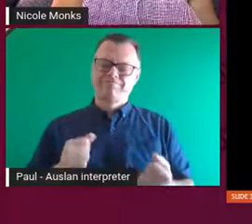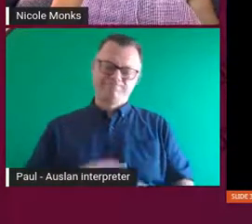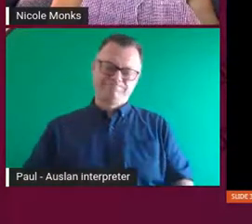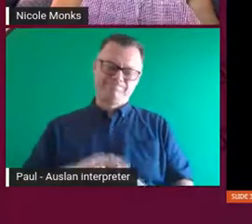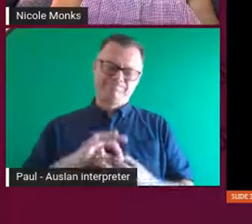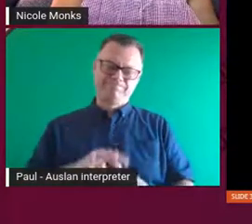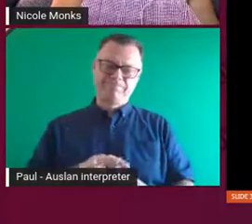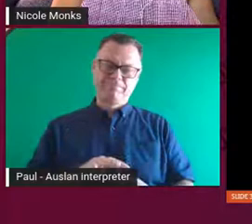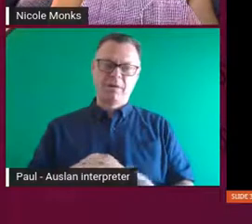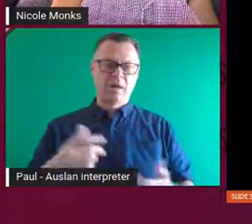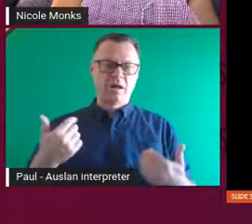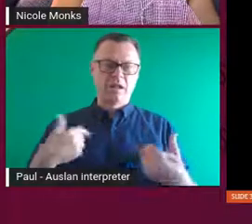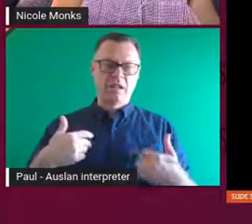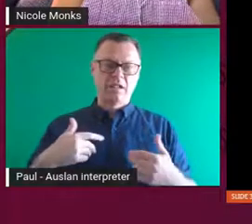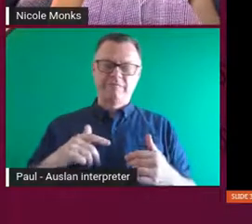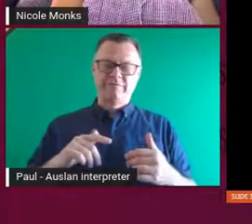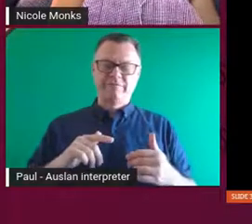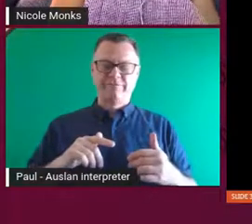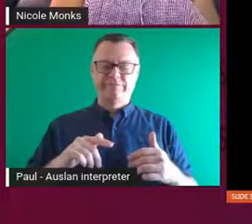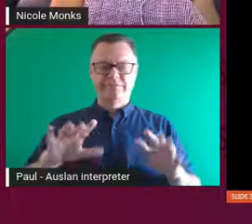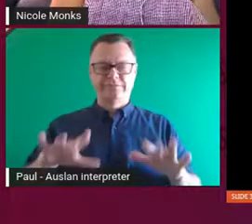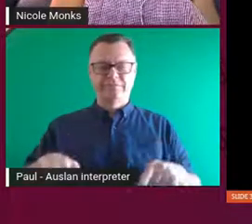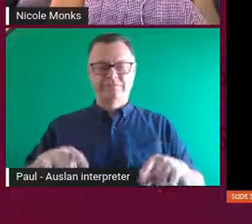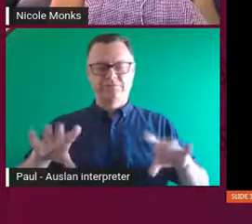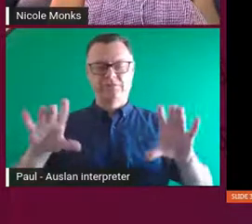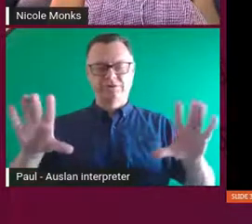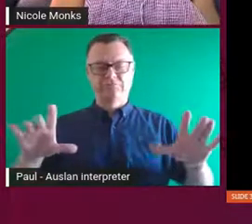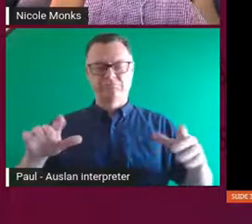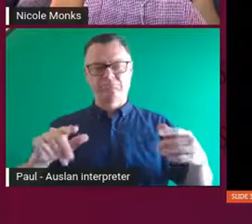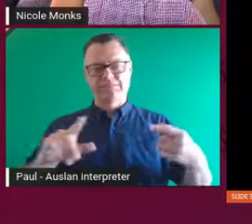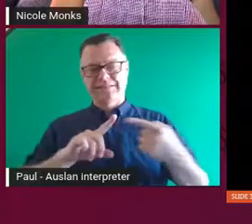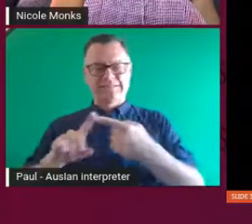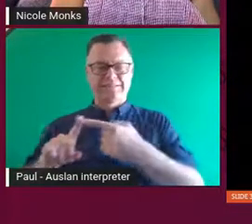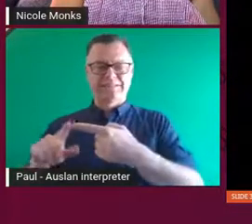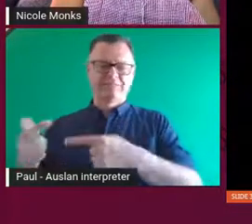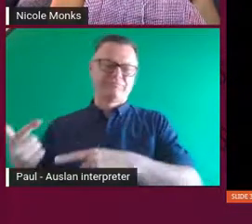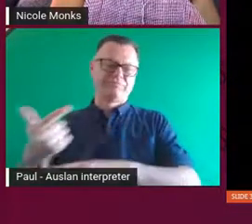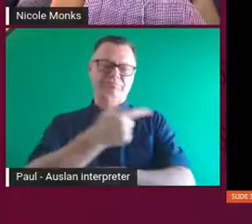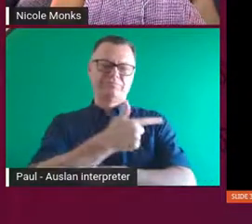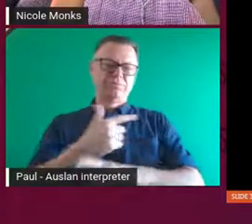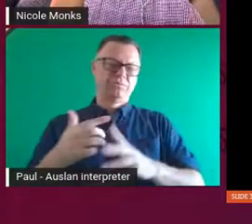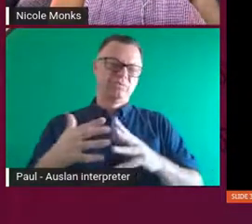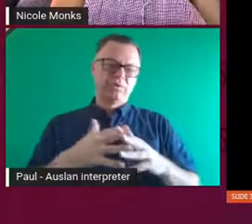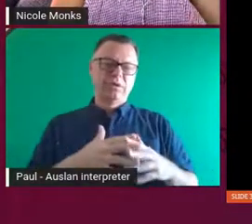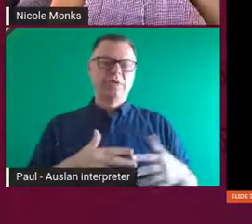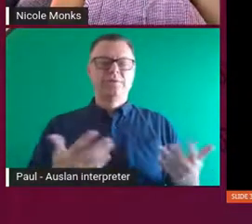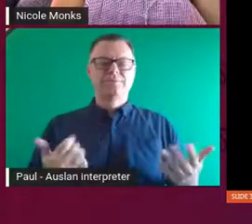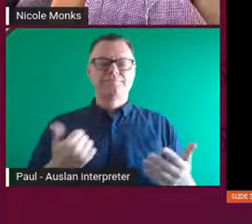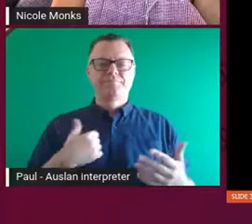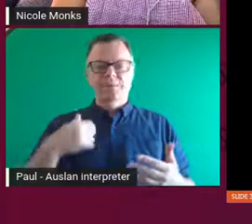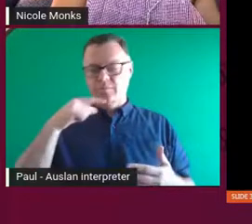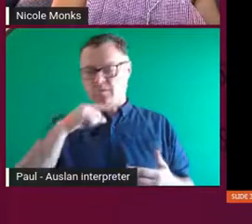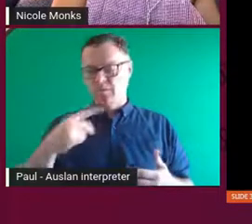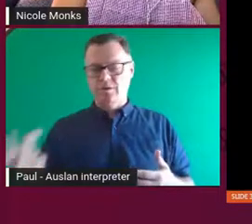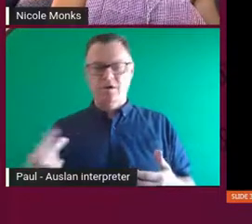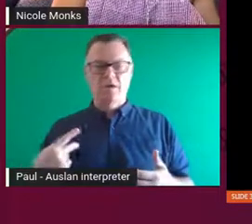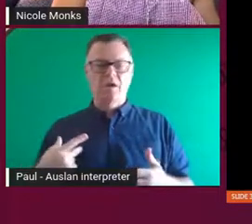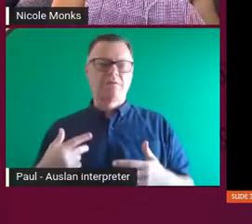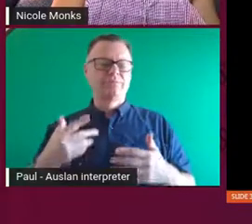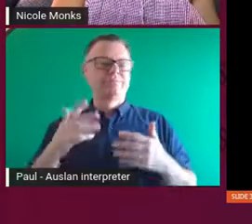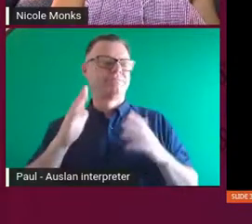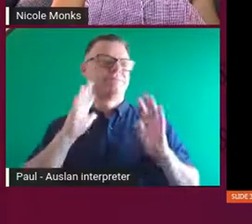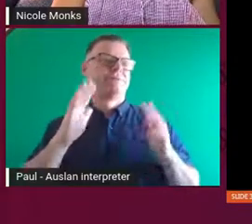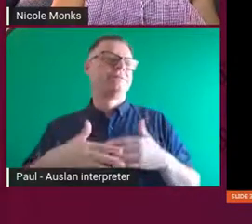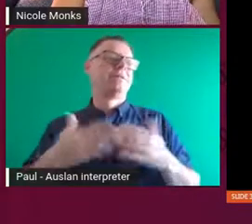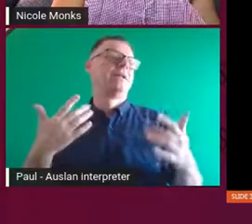when you don't live there. So my son and I have had really amazing days where